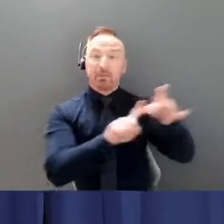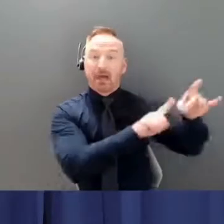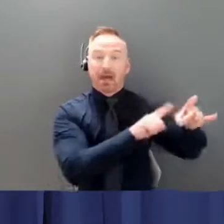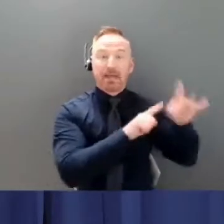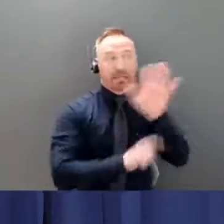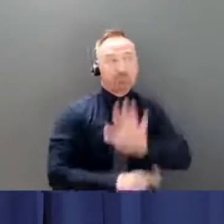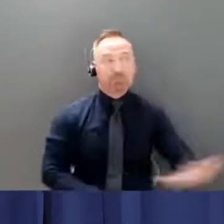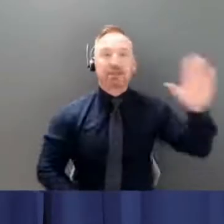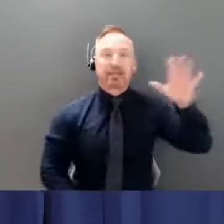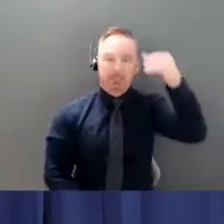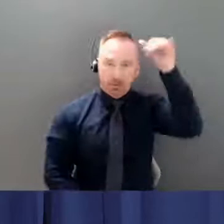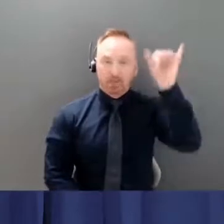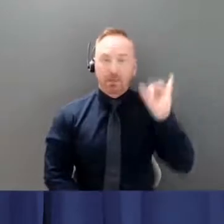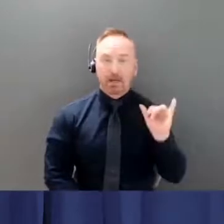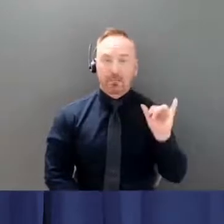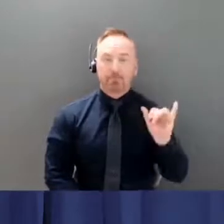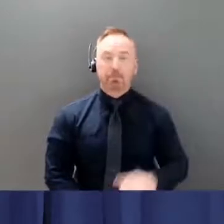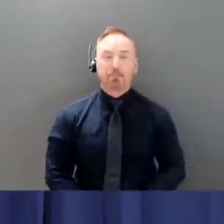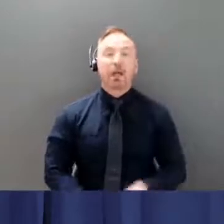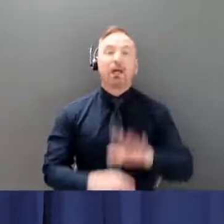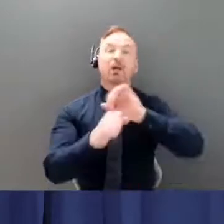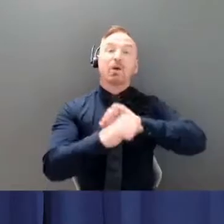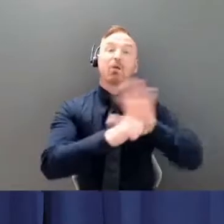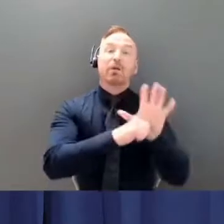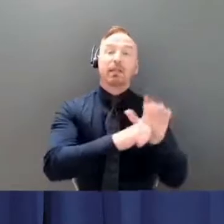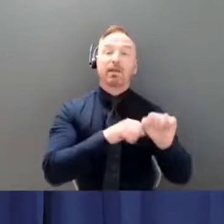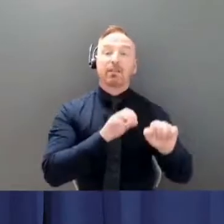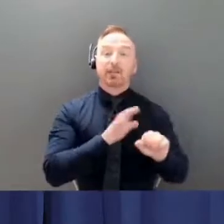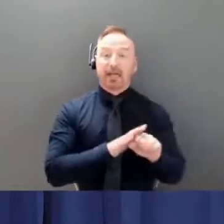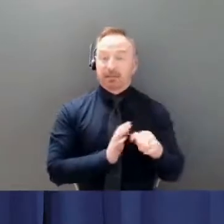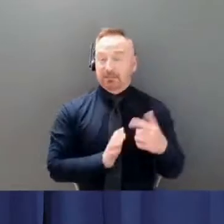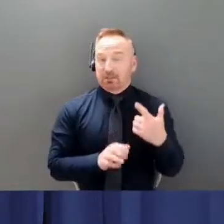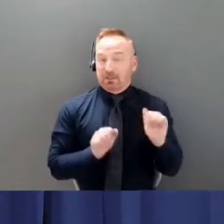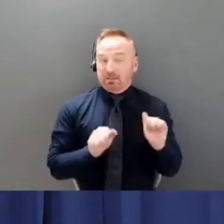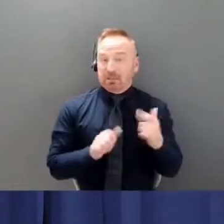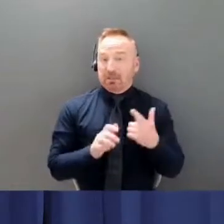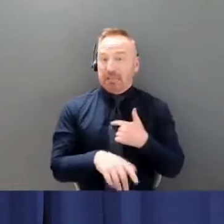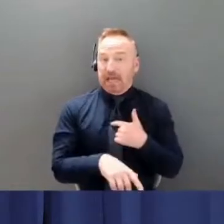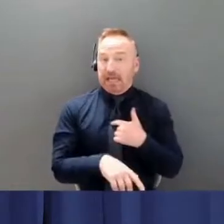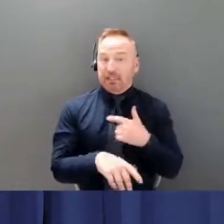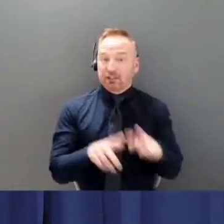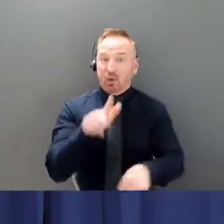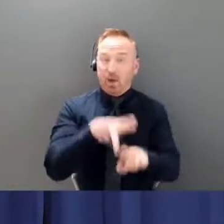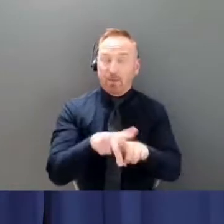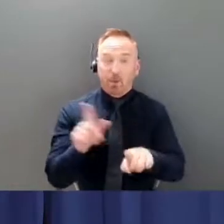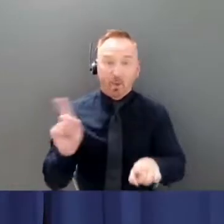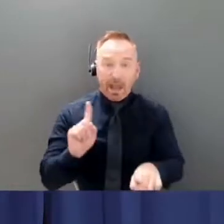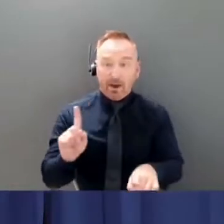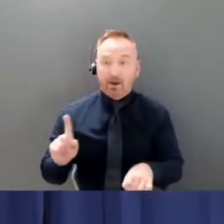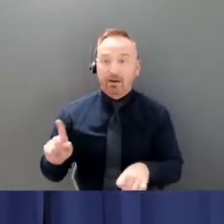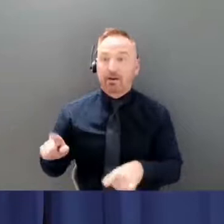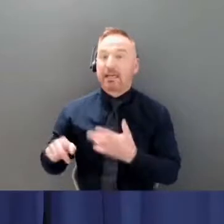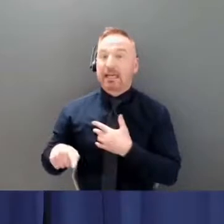COVID-19 has maneuvered itself into recent gatherings, into homes, and even some workplaces.